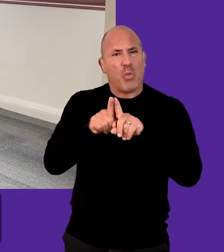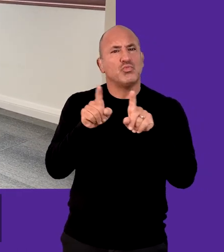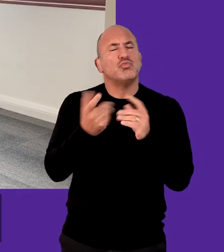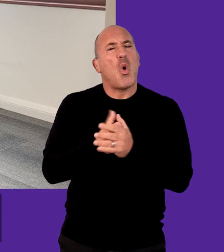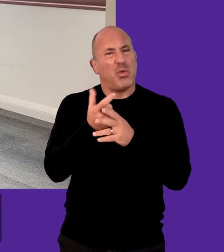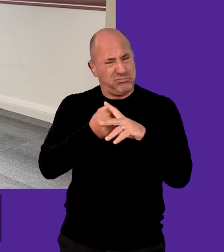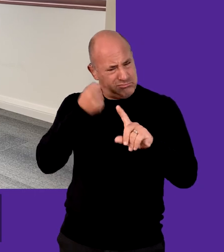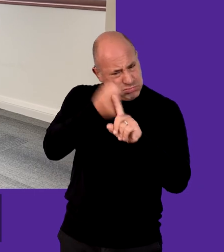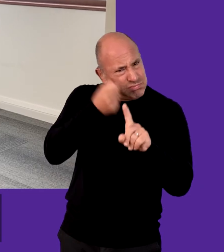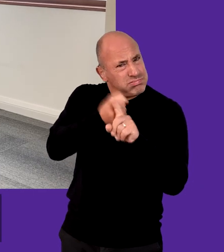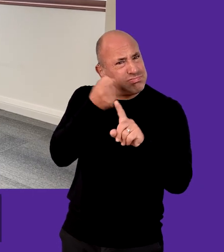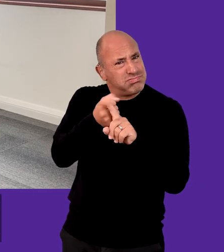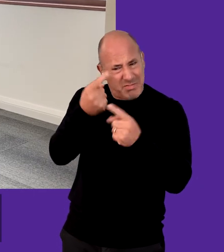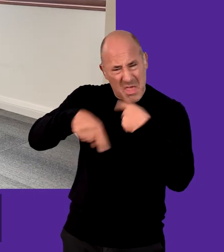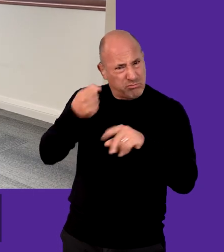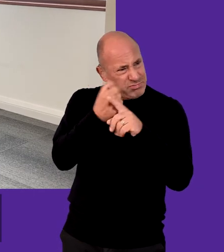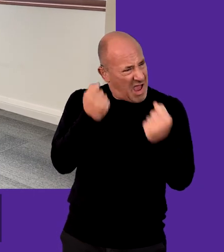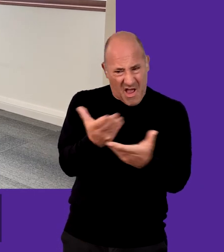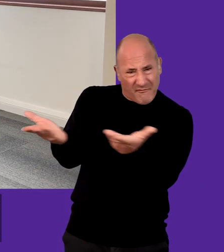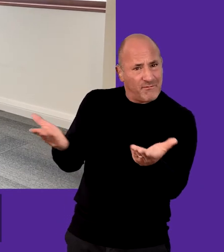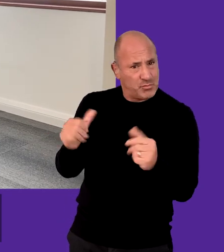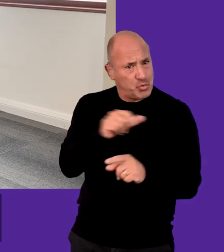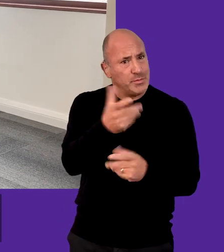and actually be a champion.